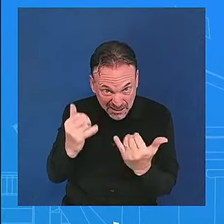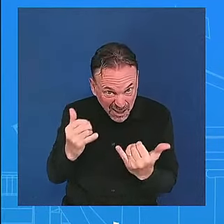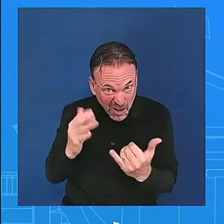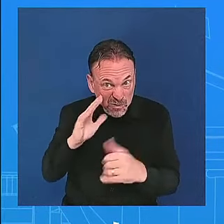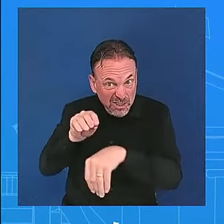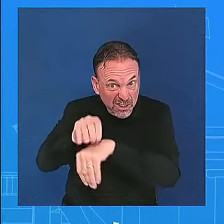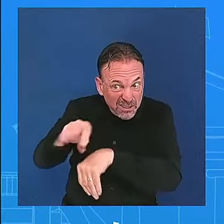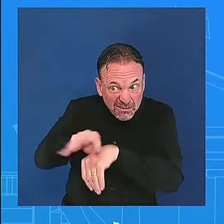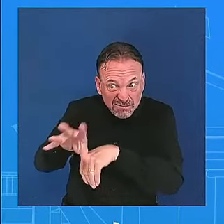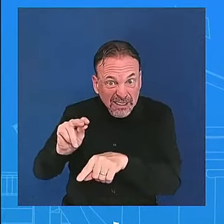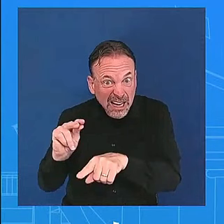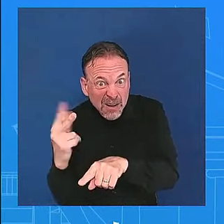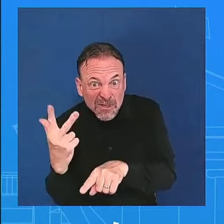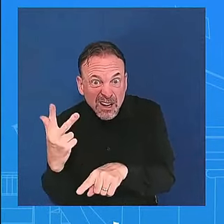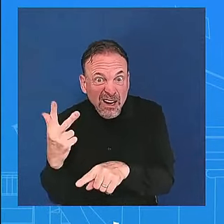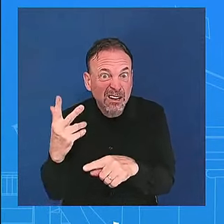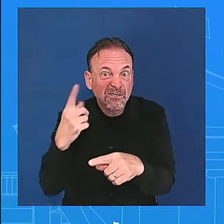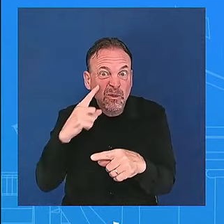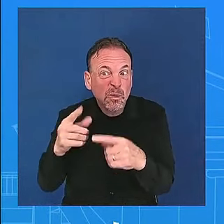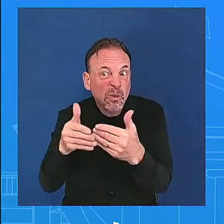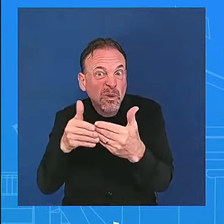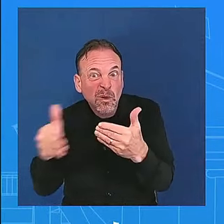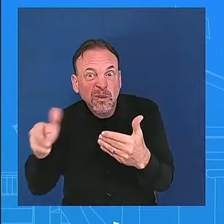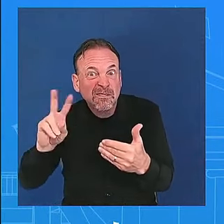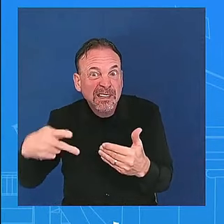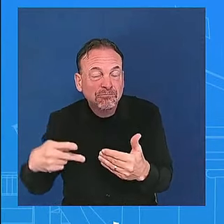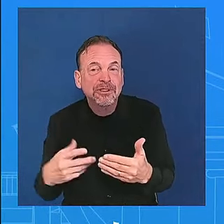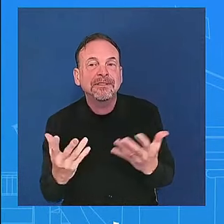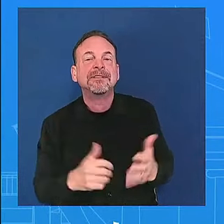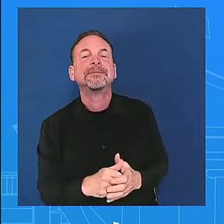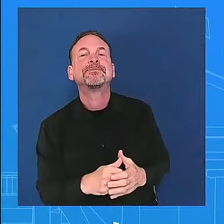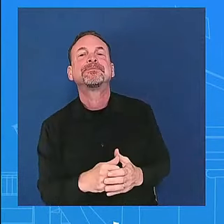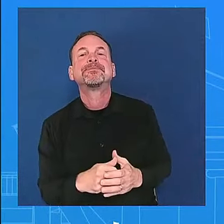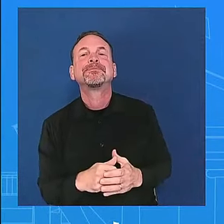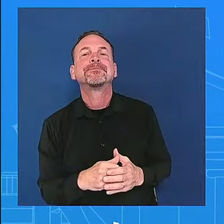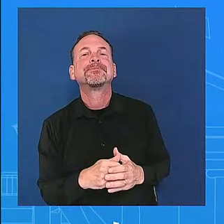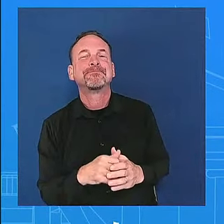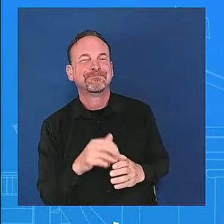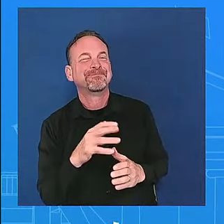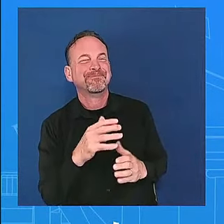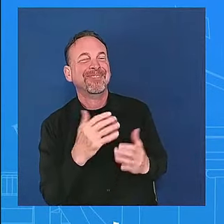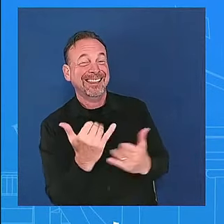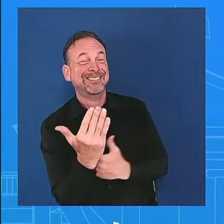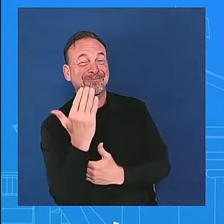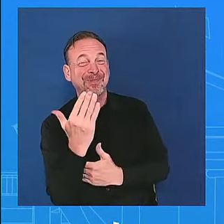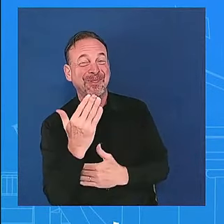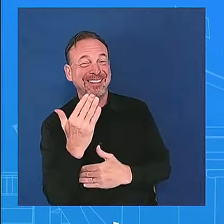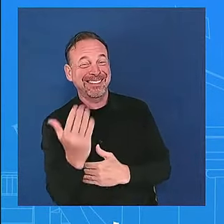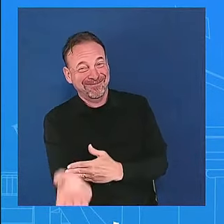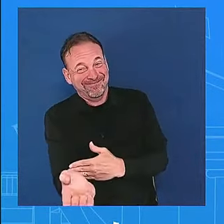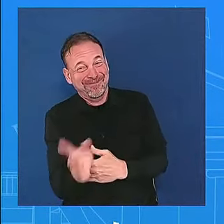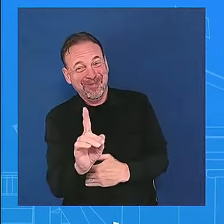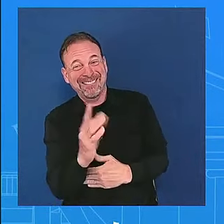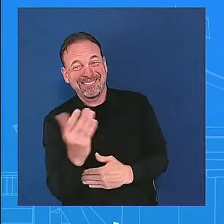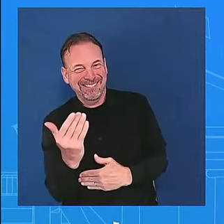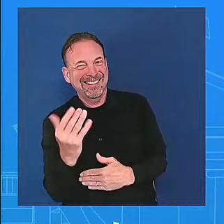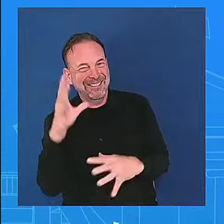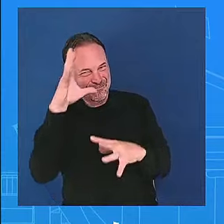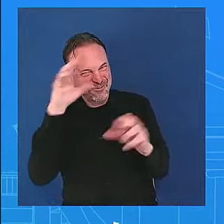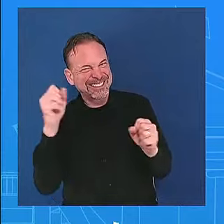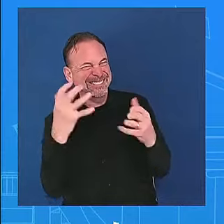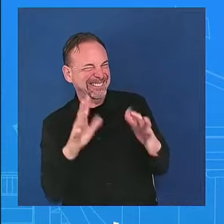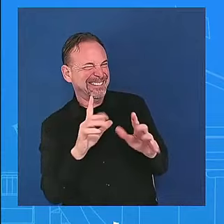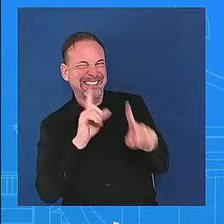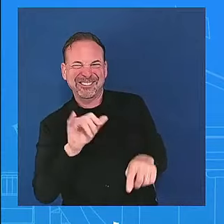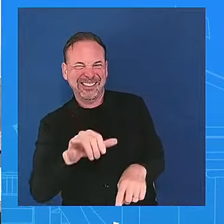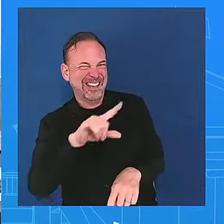south line uh he responded to it so i'm going to let the president's word speak for itself i don't have anything beyond that go ahead karen um i'm going to try this and knowing that